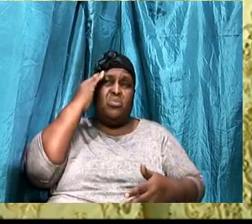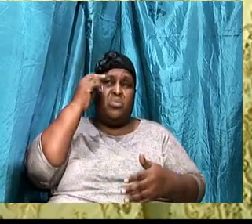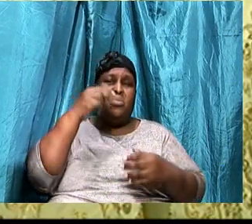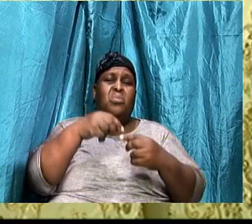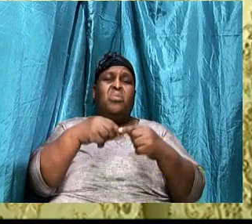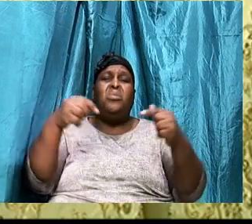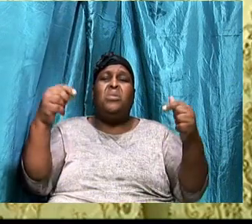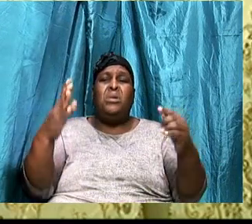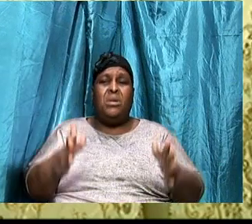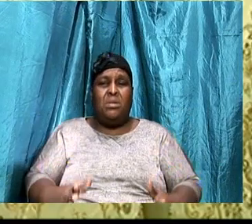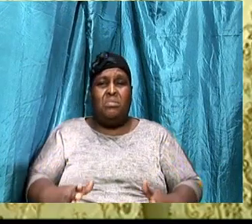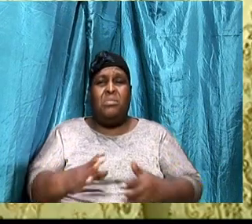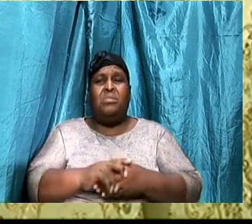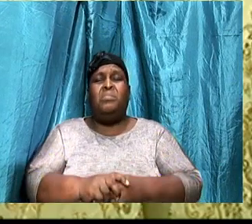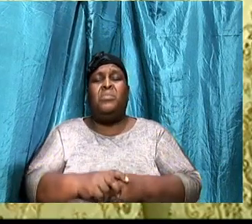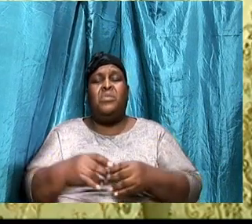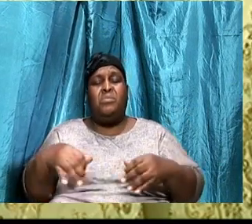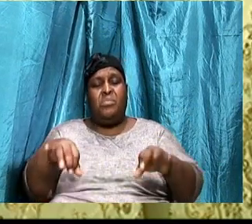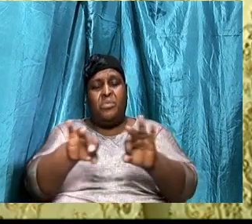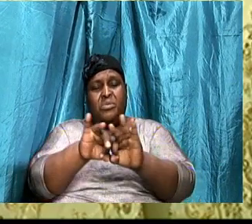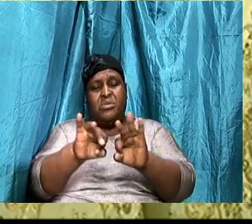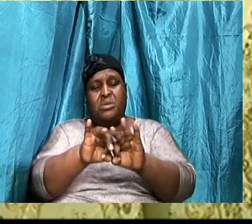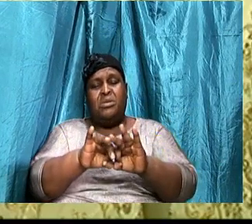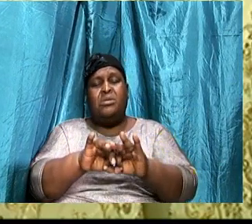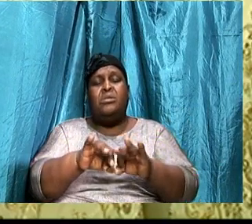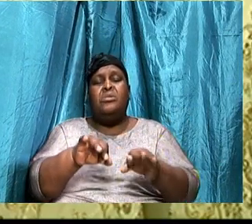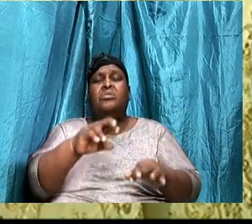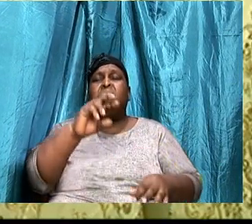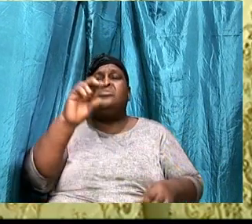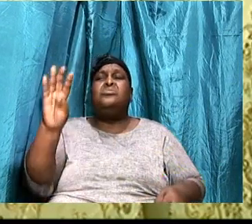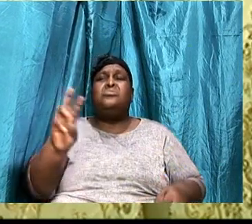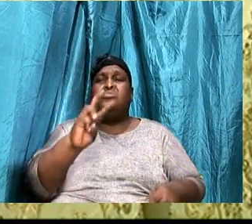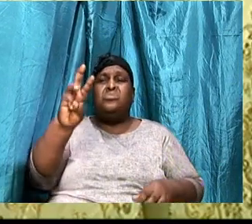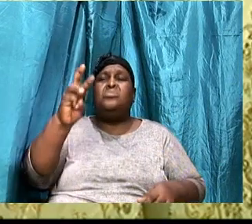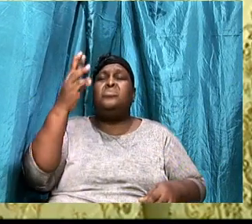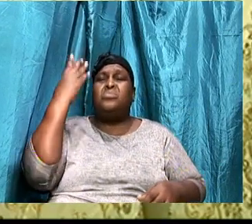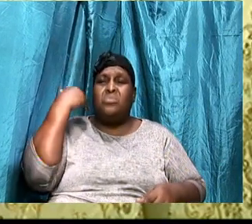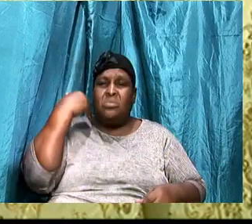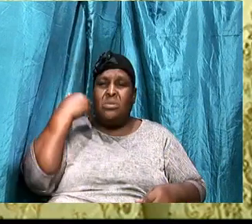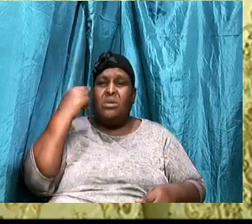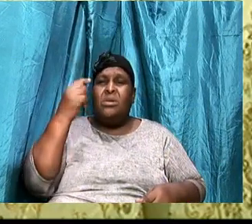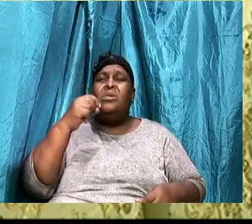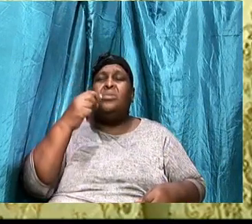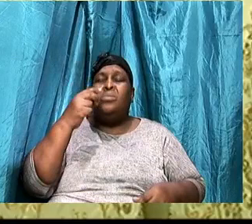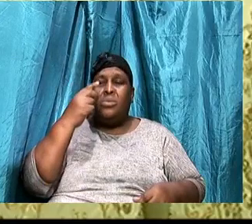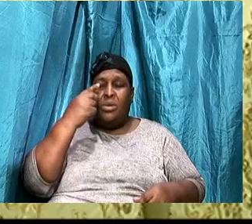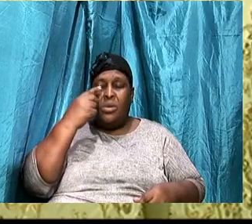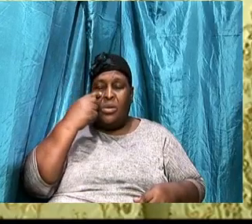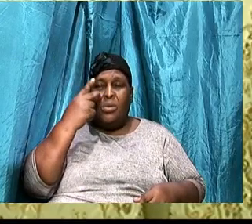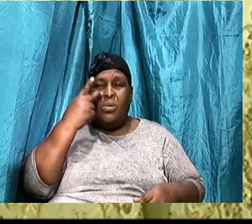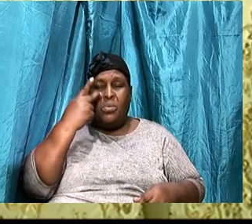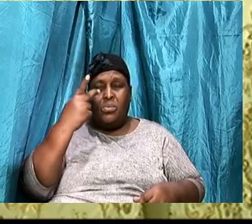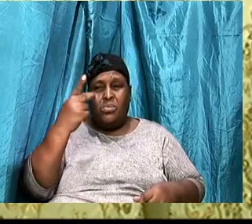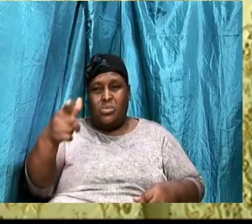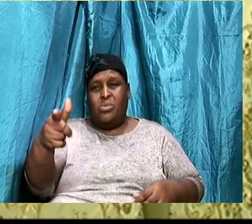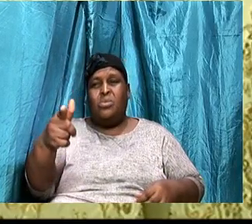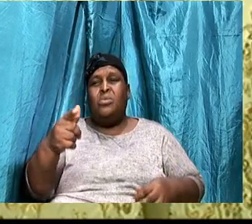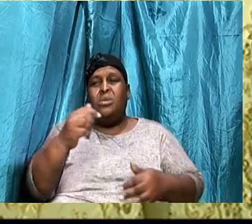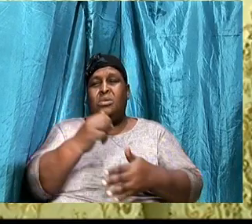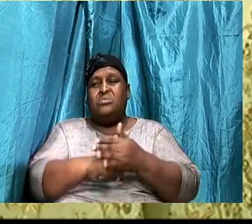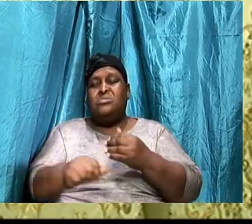last week as we spoke, we pointed out some things so that we can understand who we are.